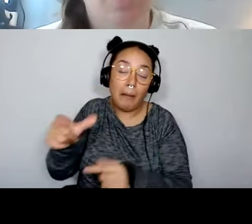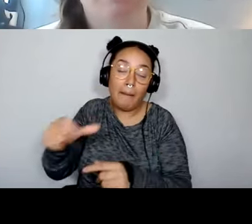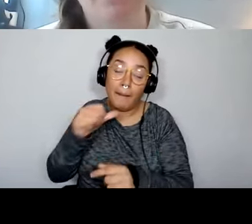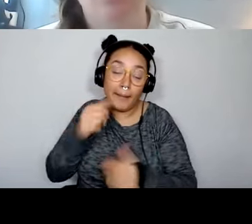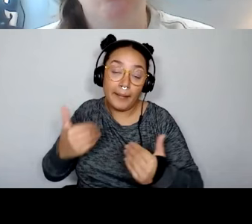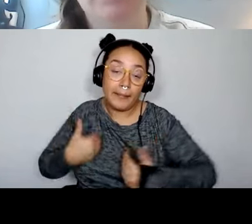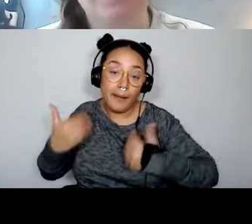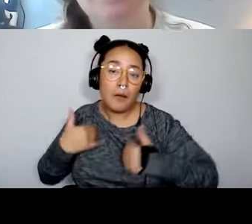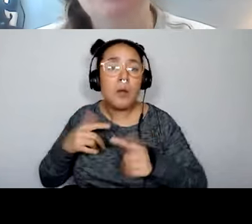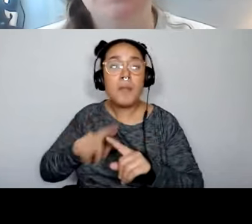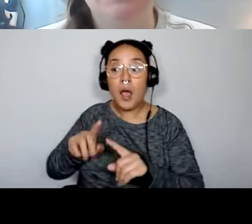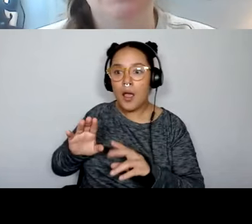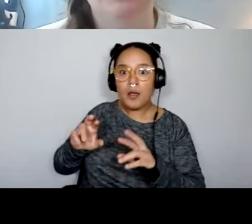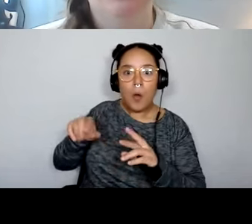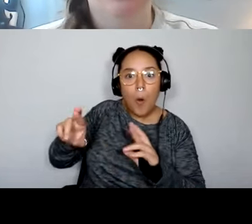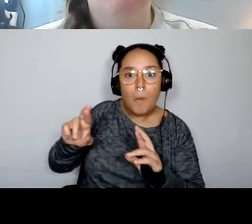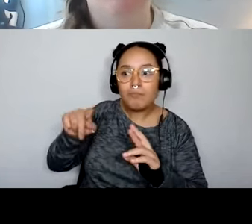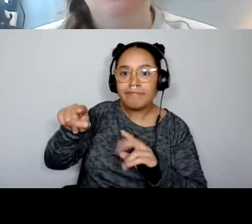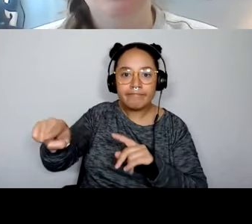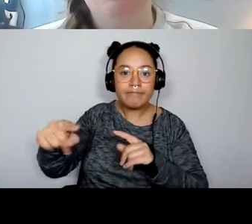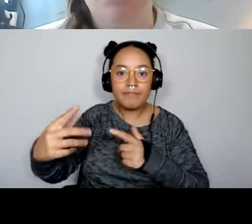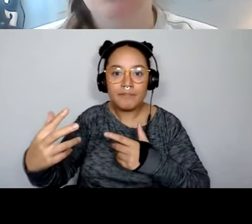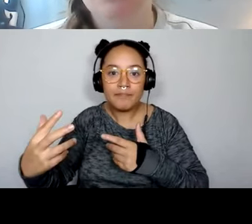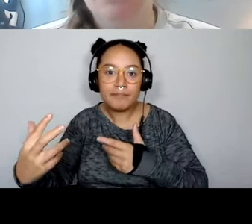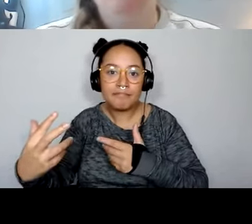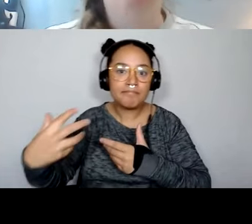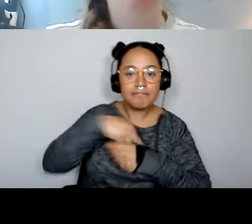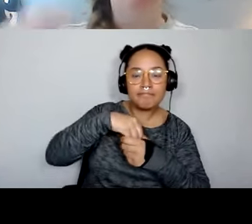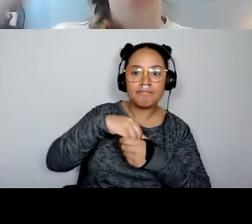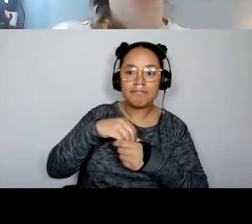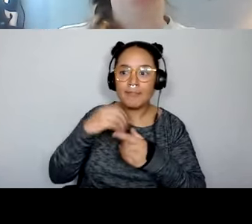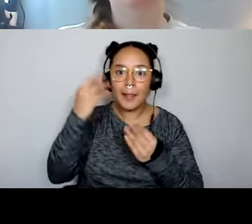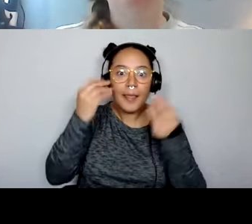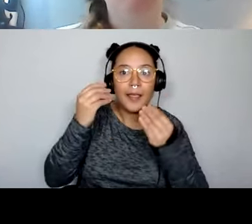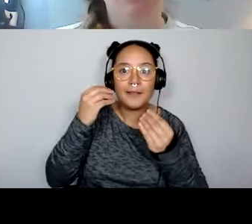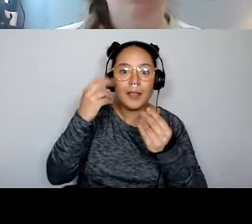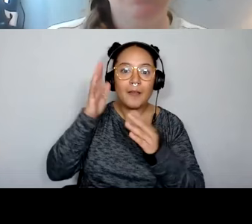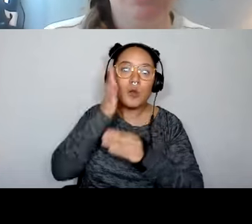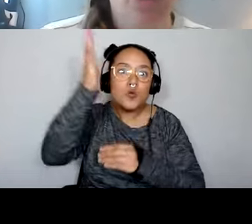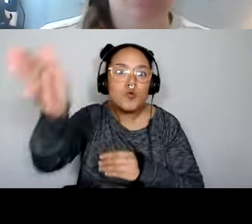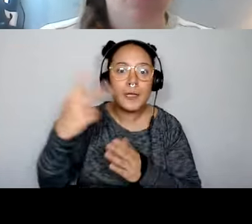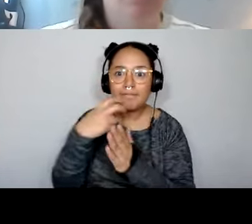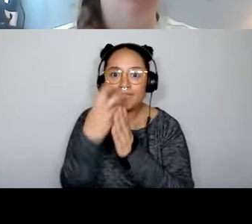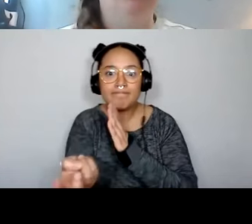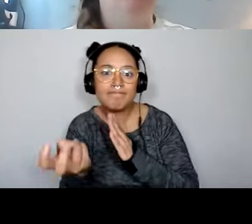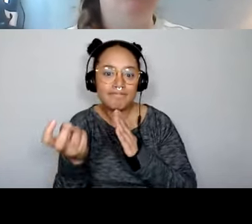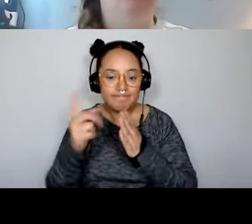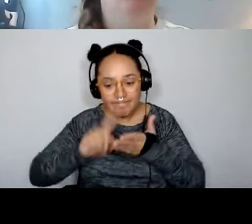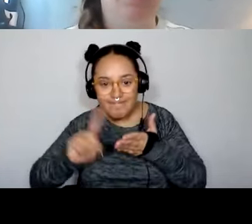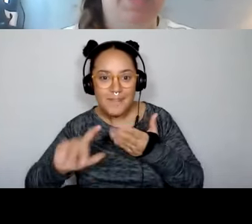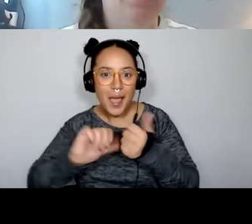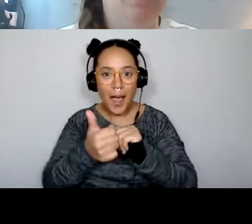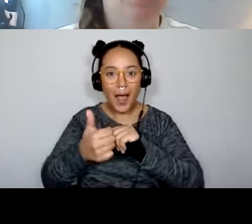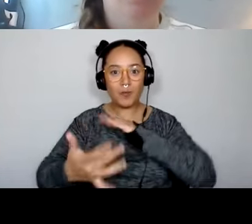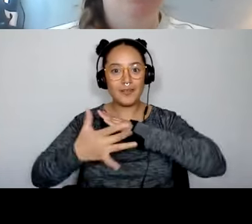you know, really steeped in thinking about the future and thinking about how technology is going to be